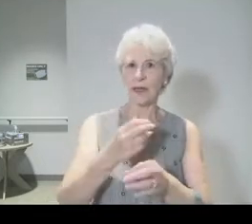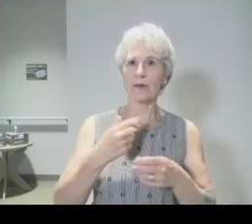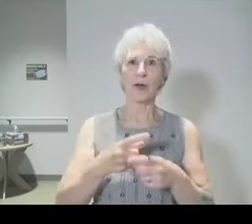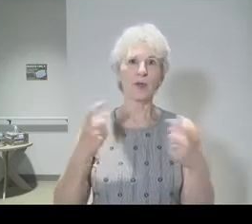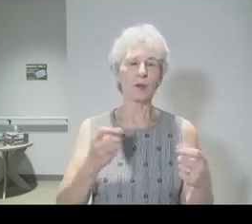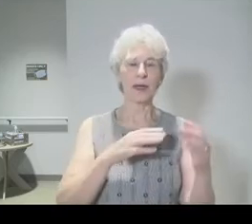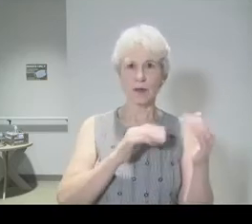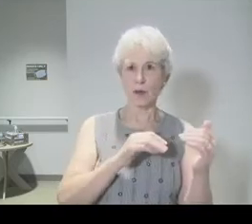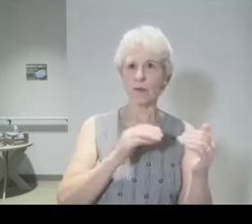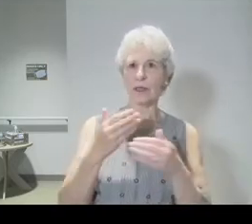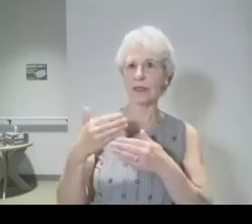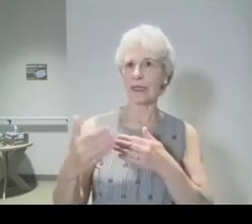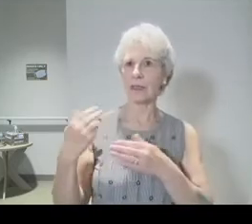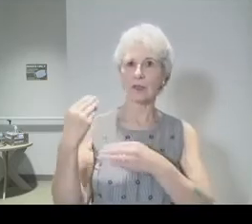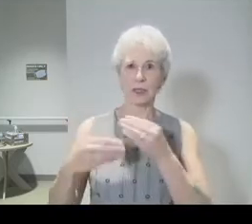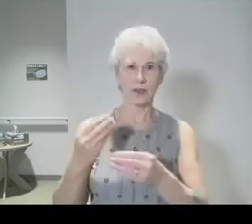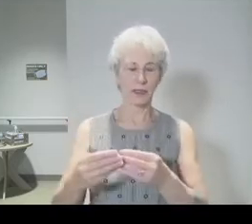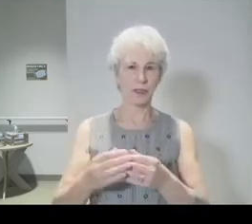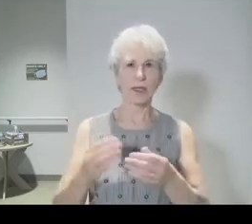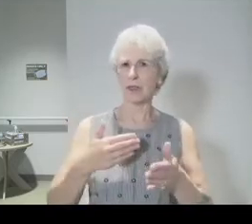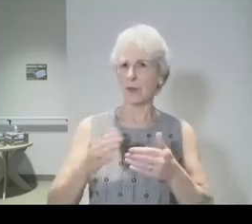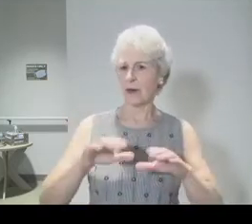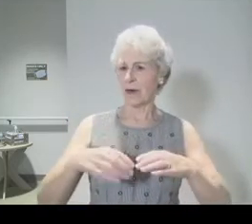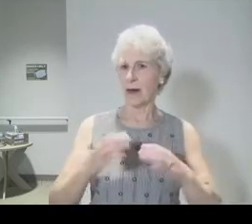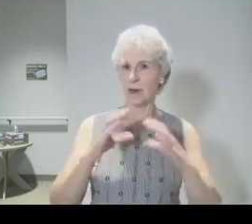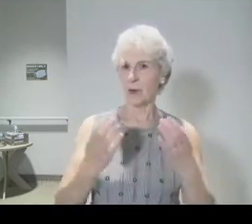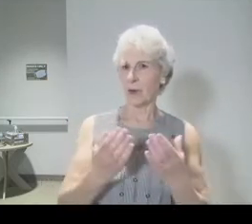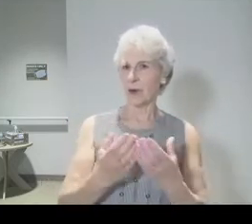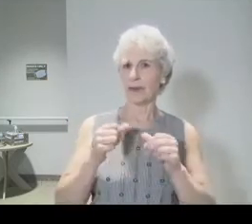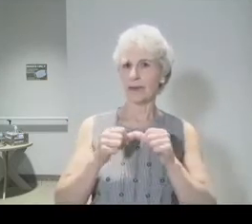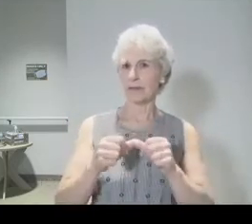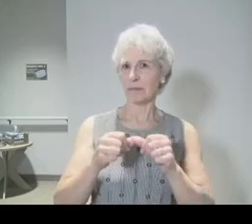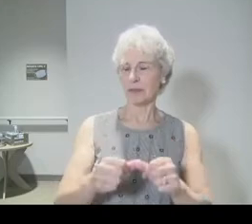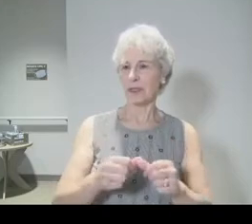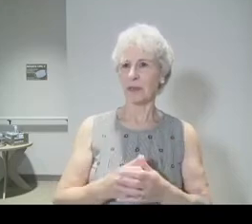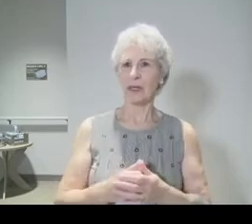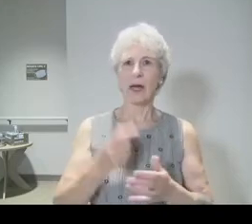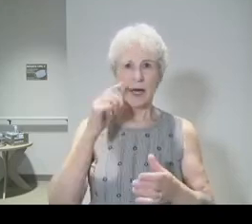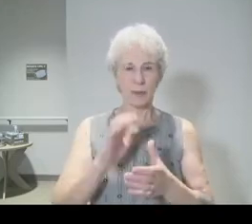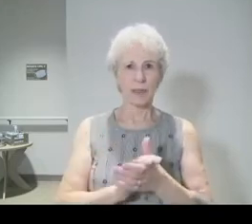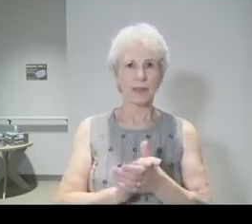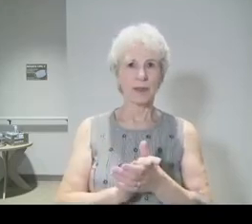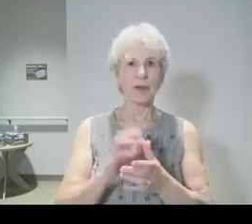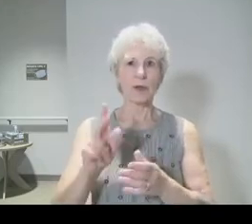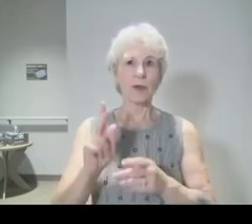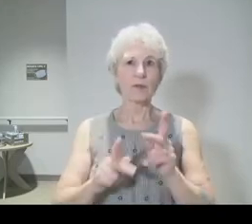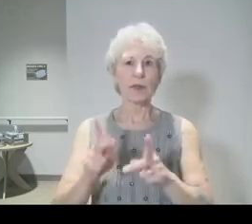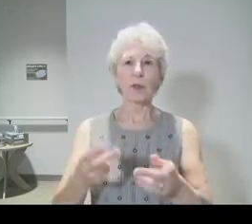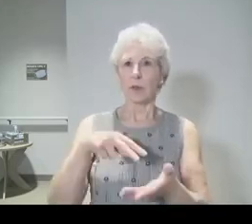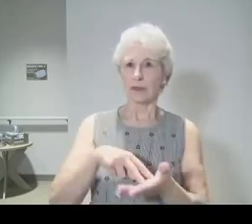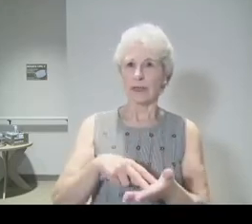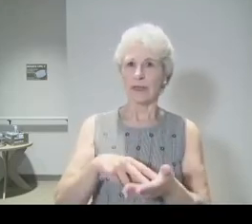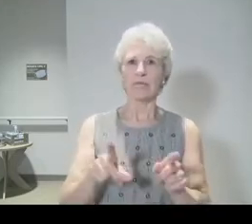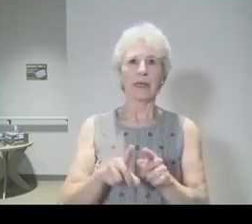spite of the way this world is going. And I believe that there will be those who will stand before the world as a testimony